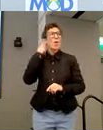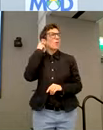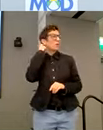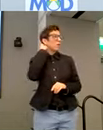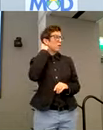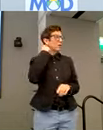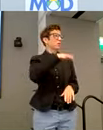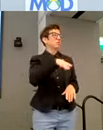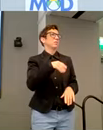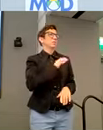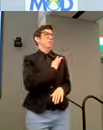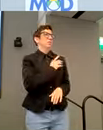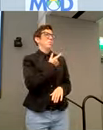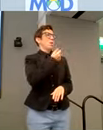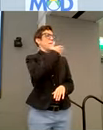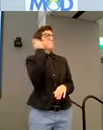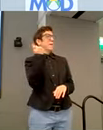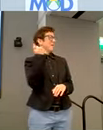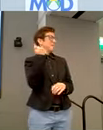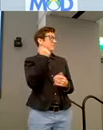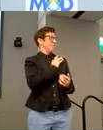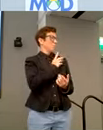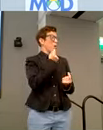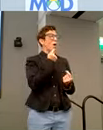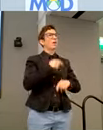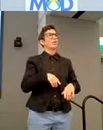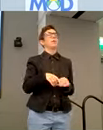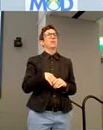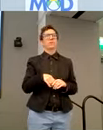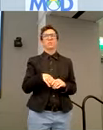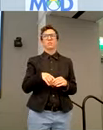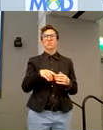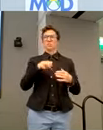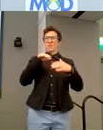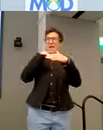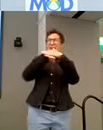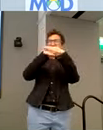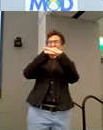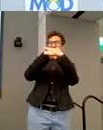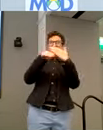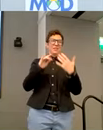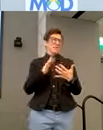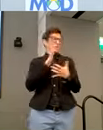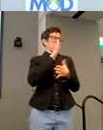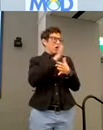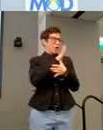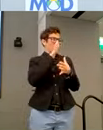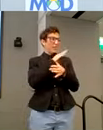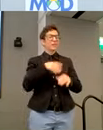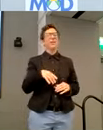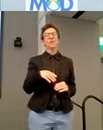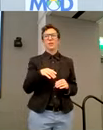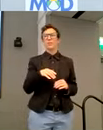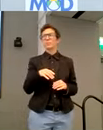but I think one of the best parts has been the level of excitement, uh, really putting accessibility at the forefront. Um, you know, whether I'm meeting